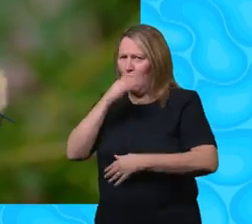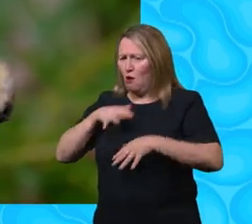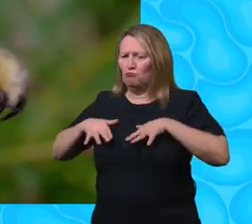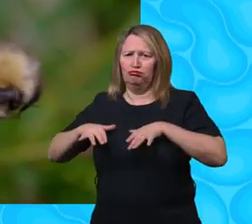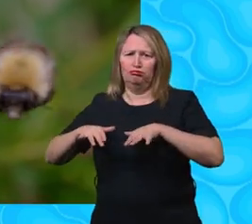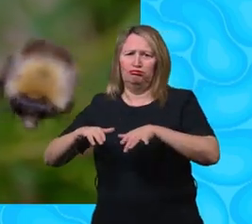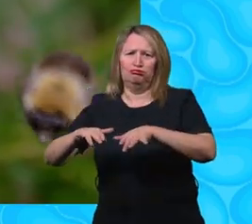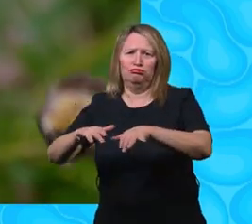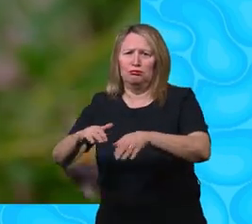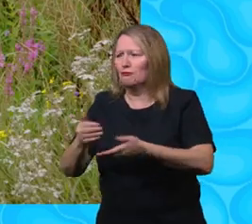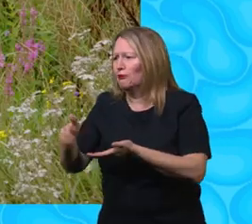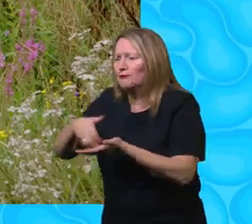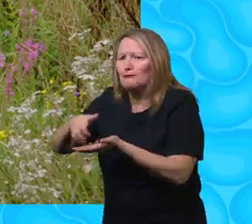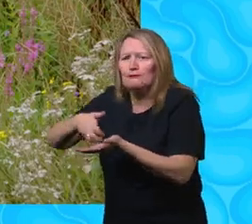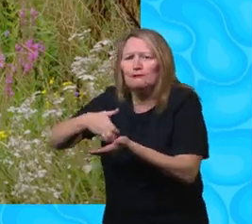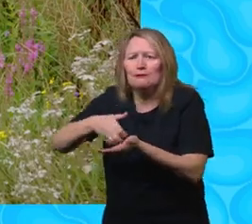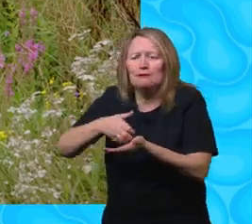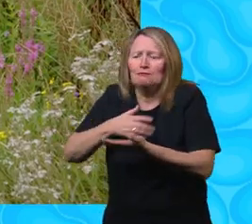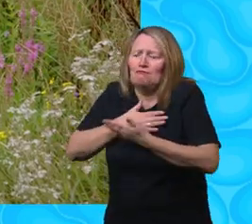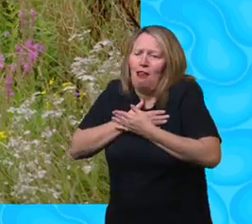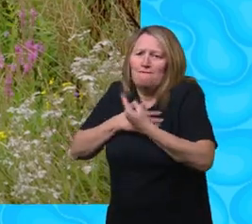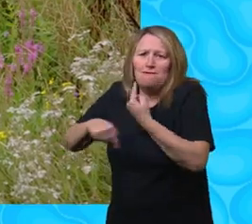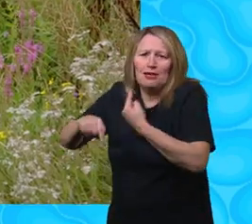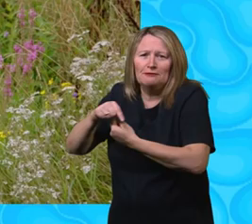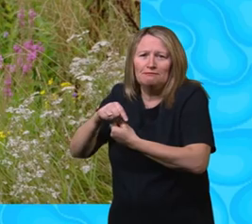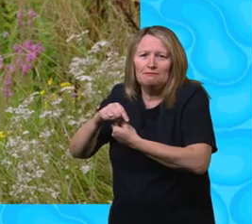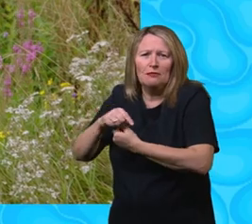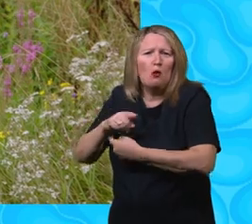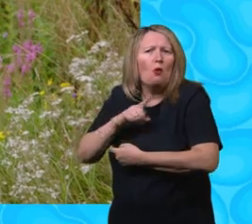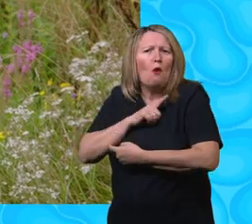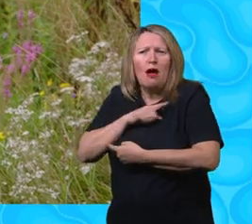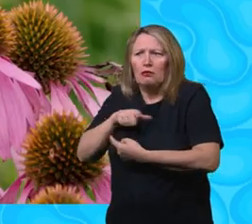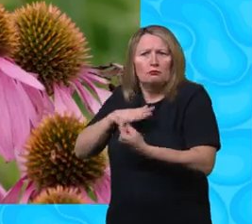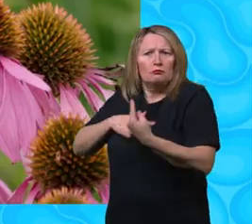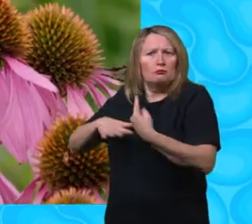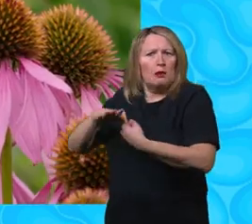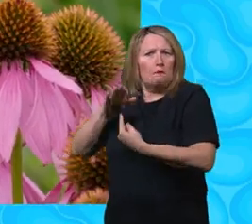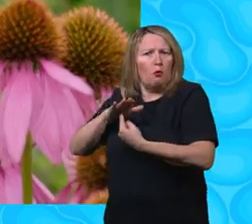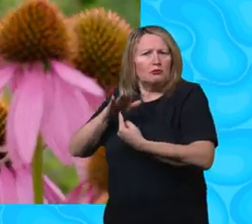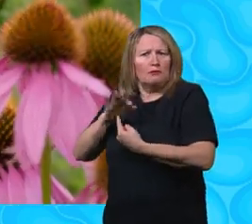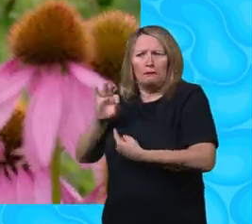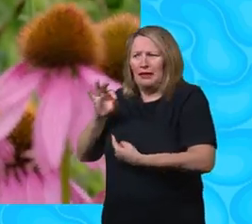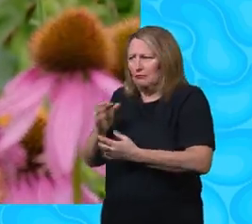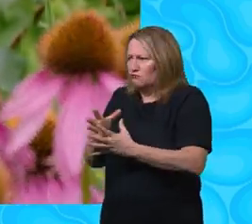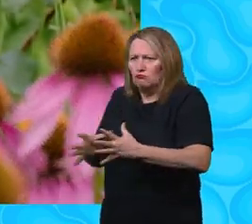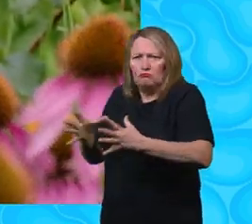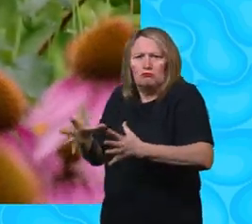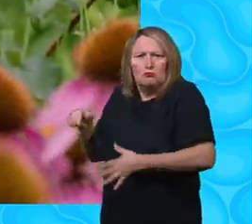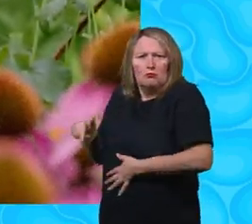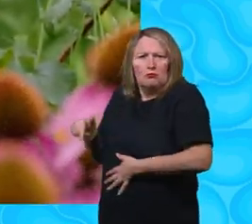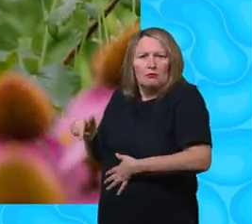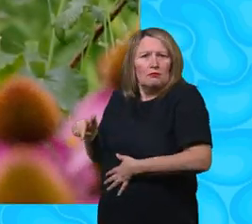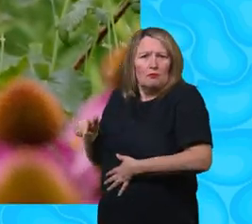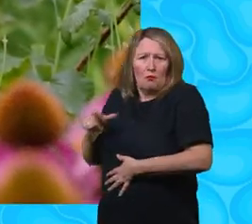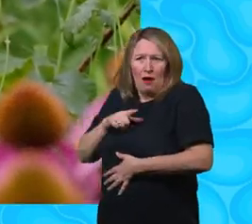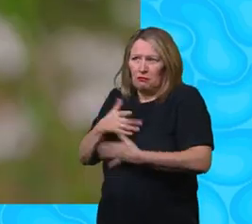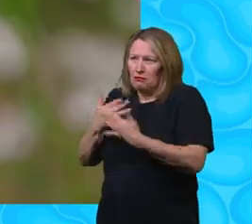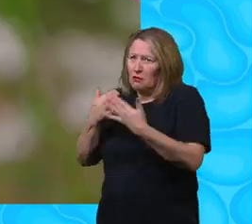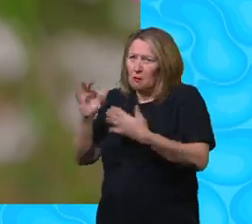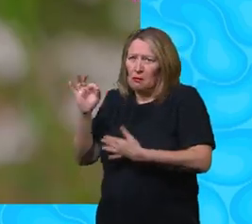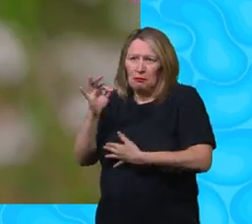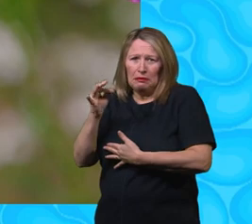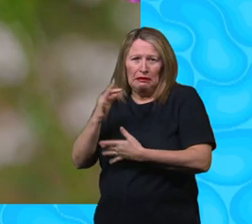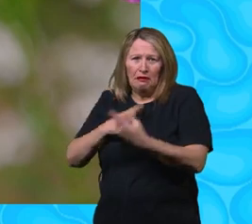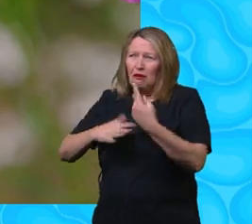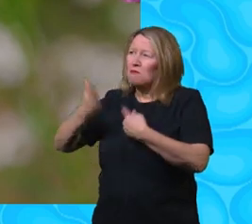wild places for them, which they love. Why do you need places like this for the bees to thrive? Well, unfortunately, there aren't as many